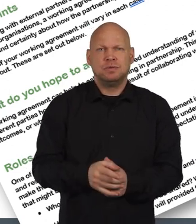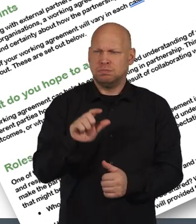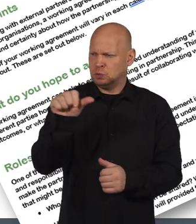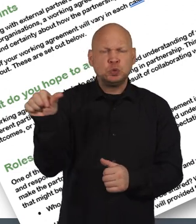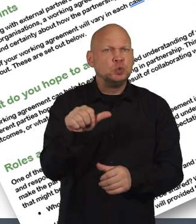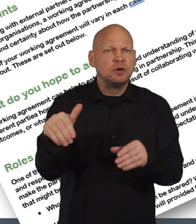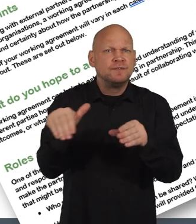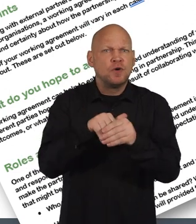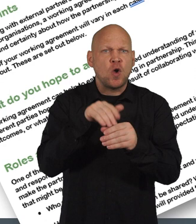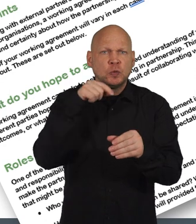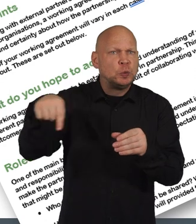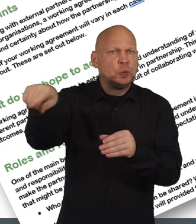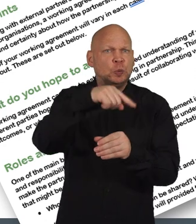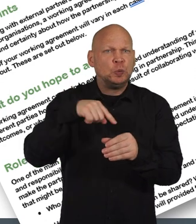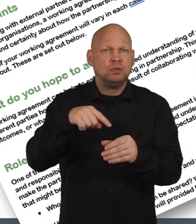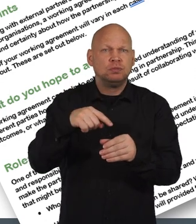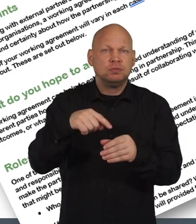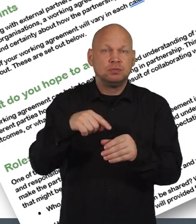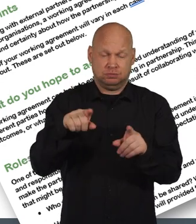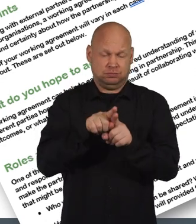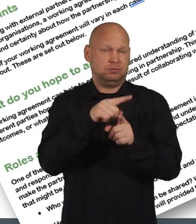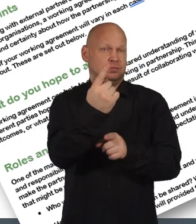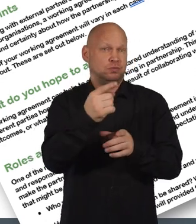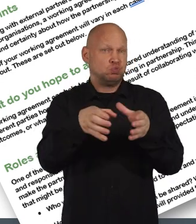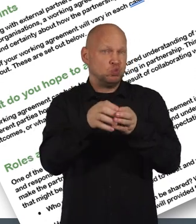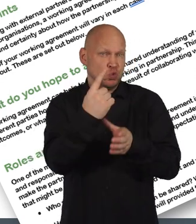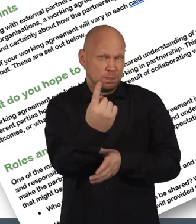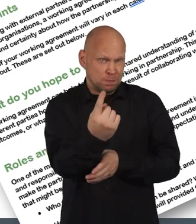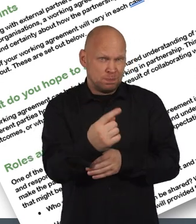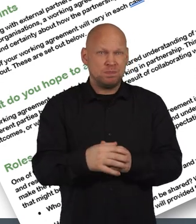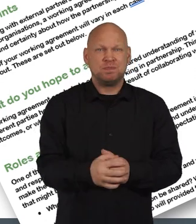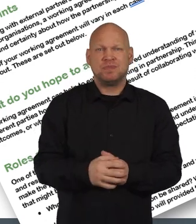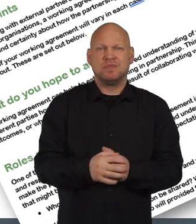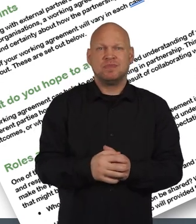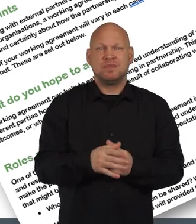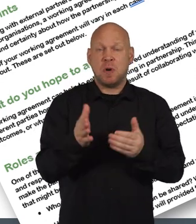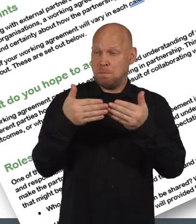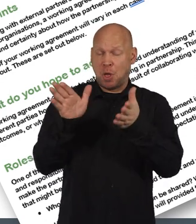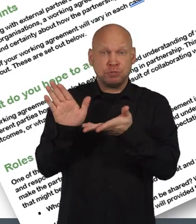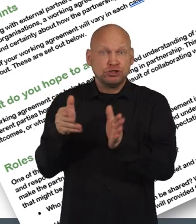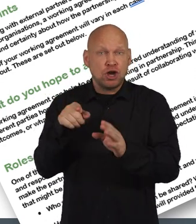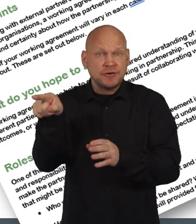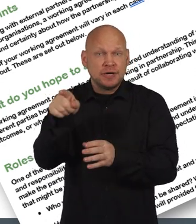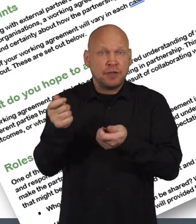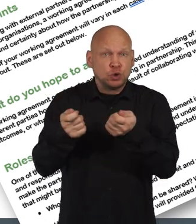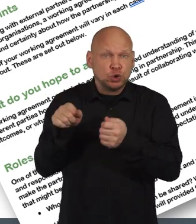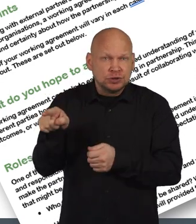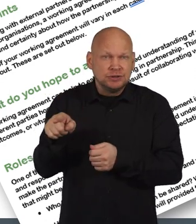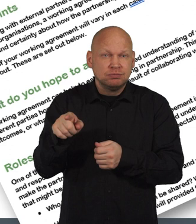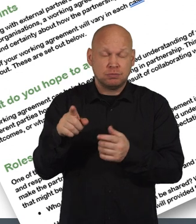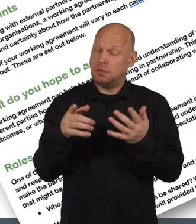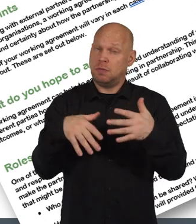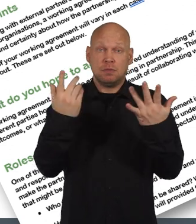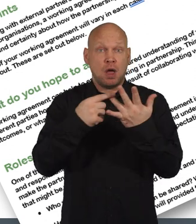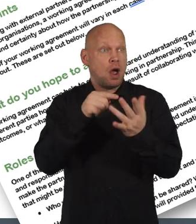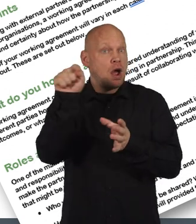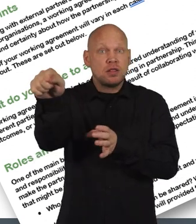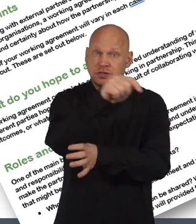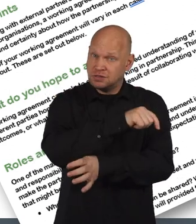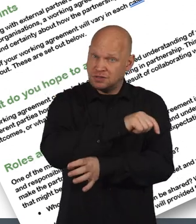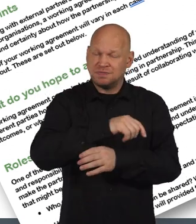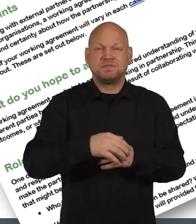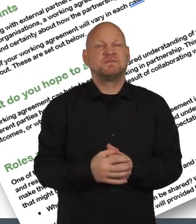who should be involved, including from your group, from the Public Service Authority and anyone else.